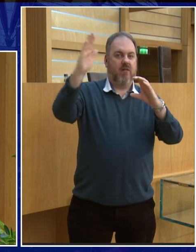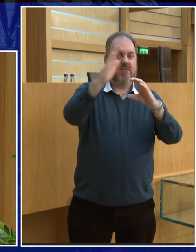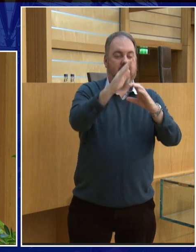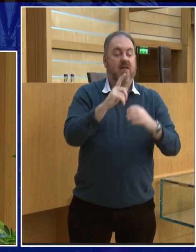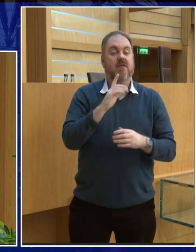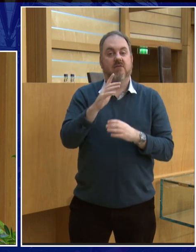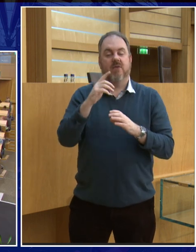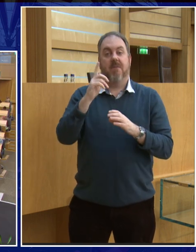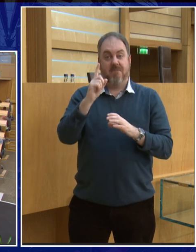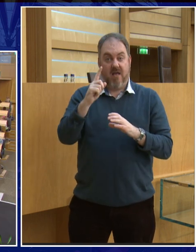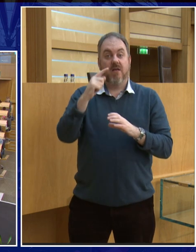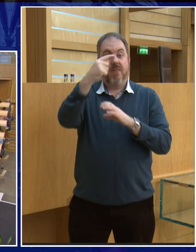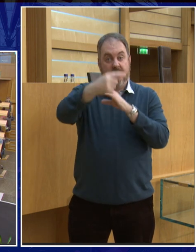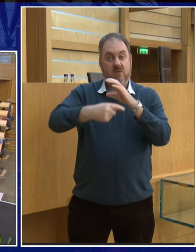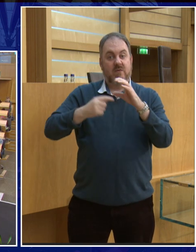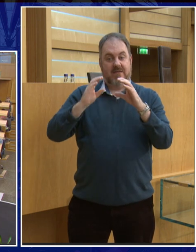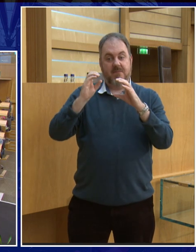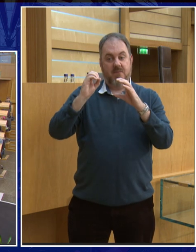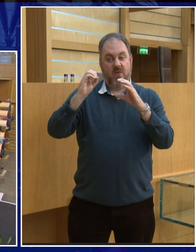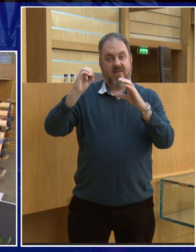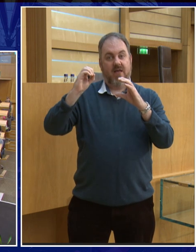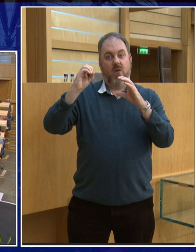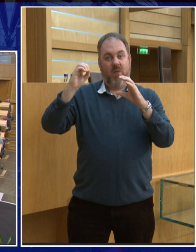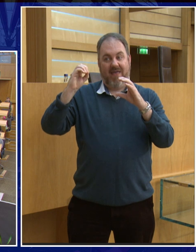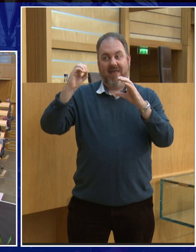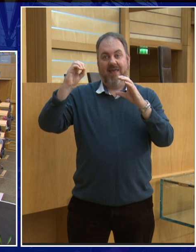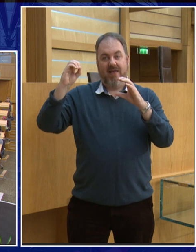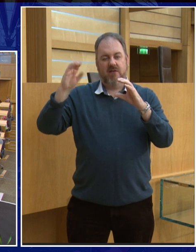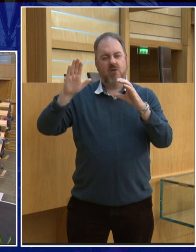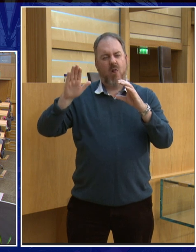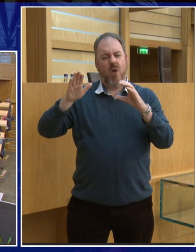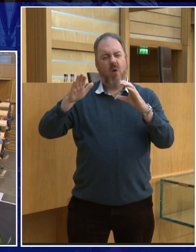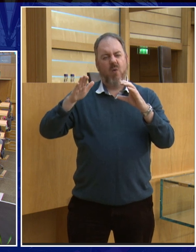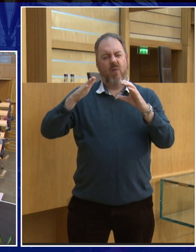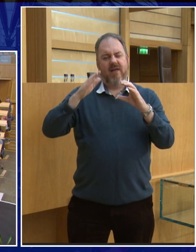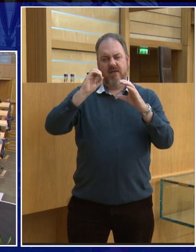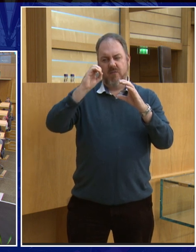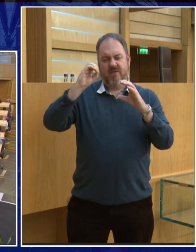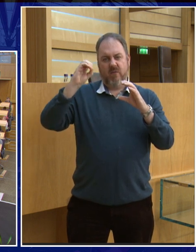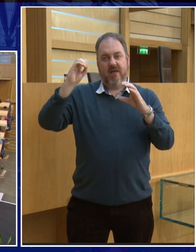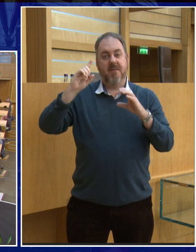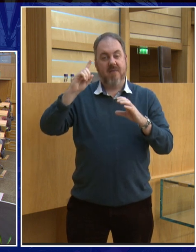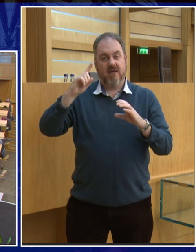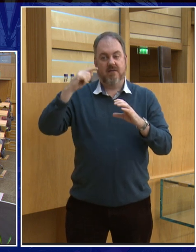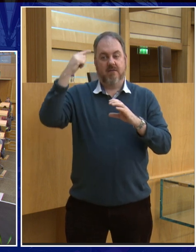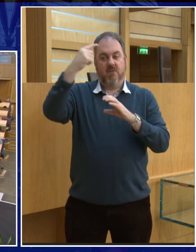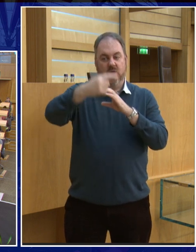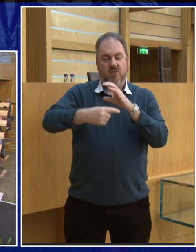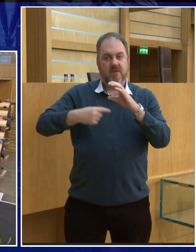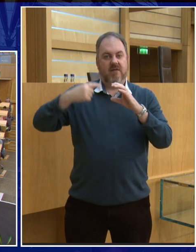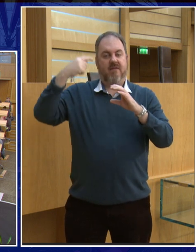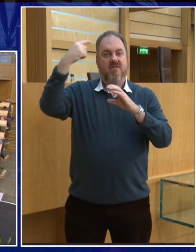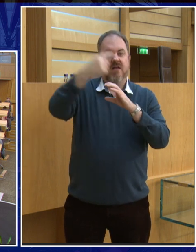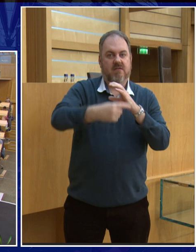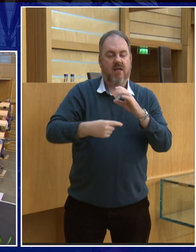but surely spiralling away from us and as it does this as the moon sort of speeds up and spirals away from us the